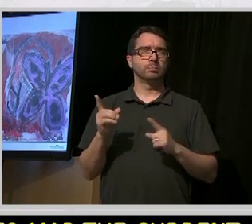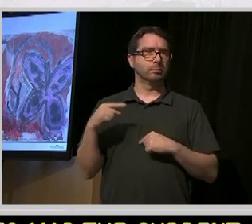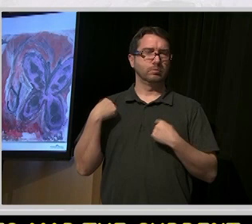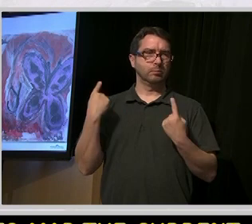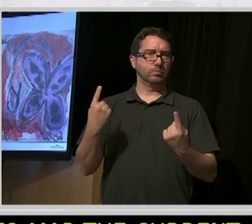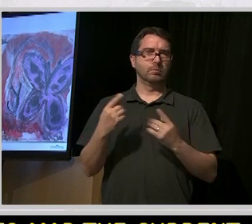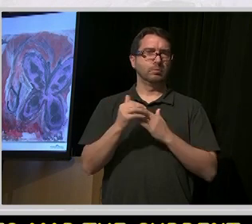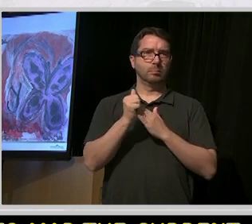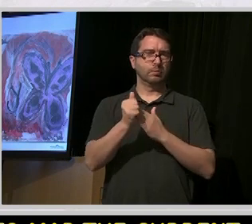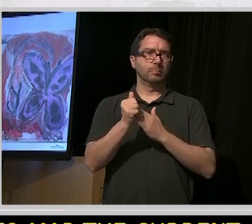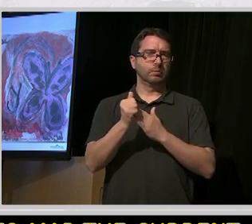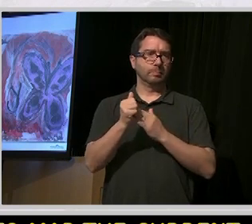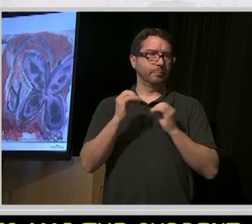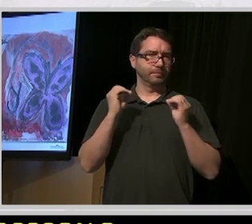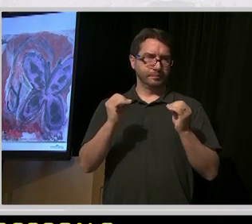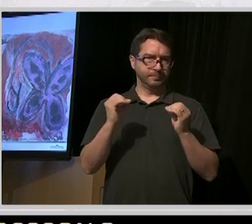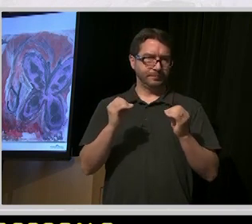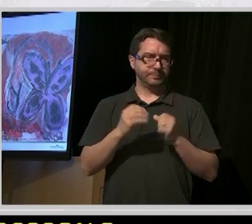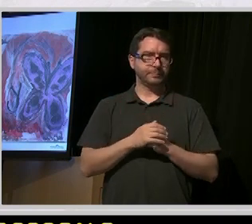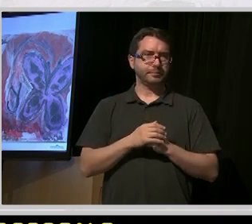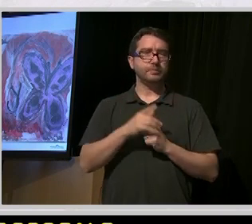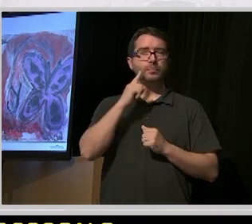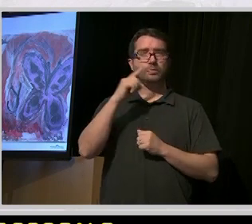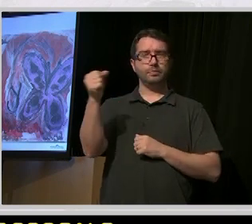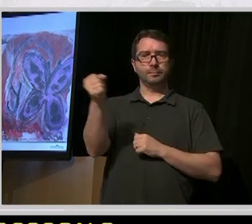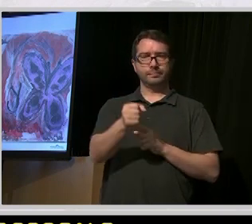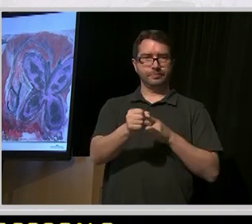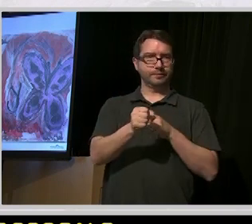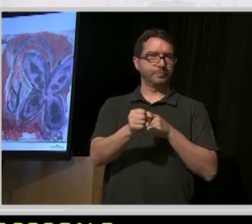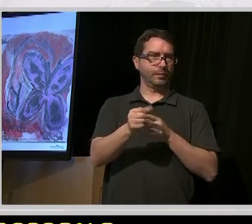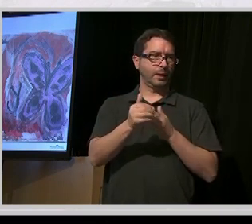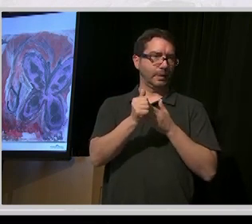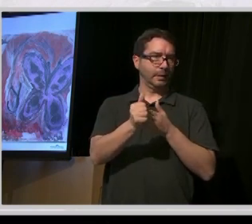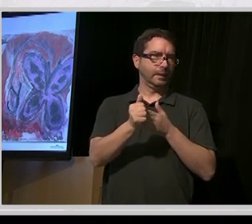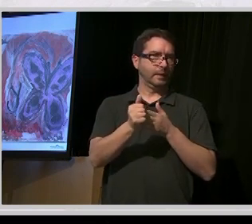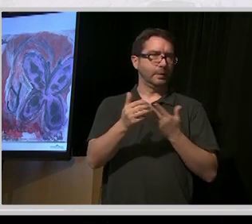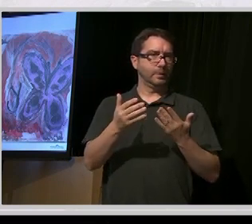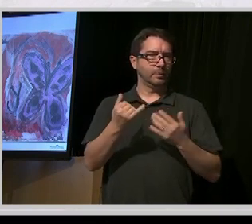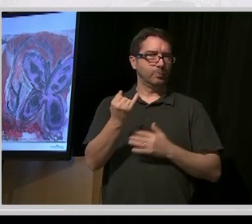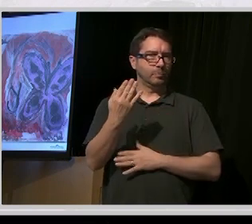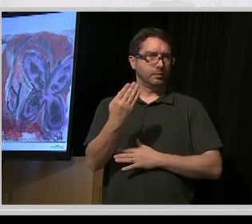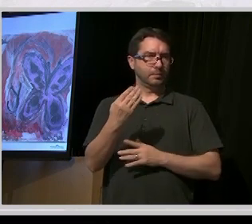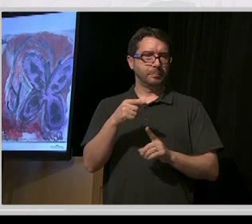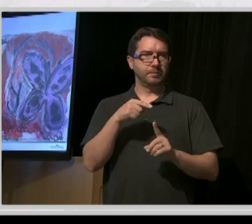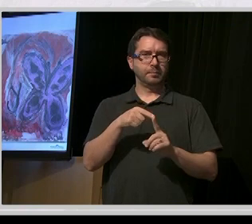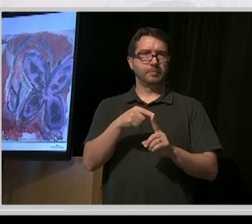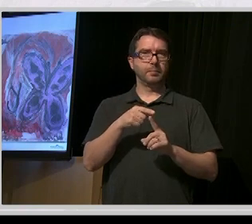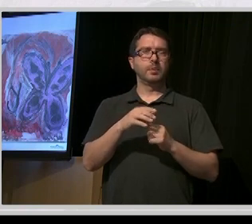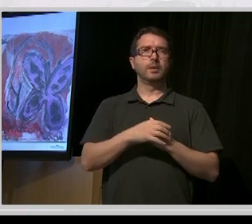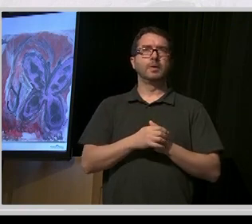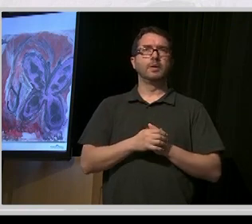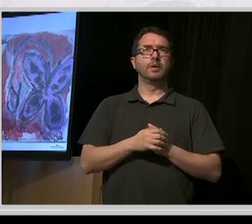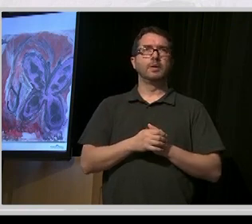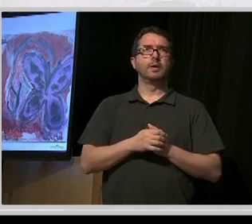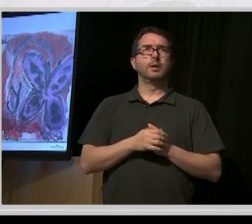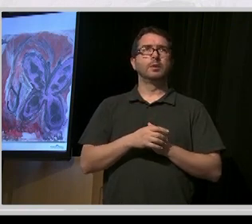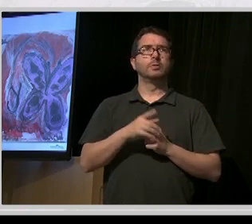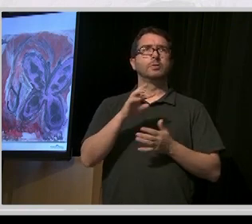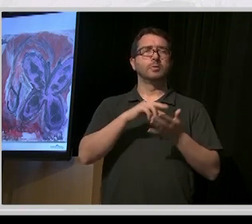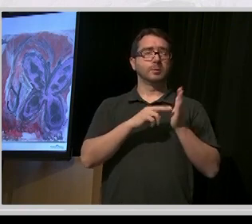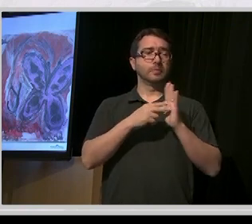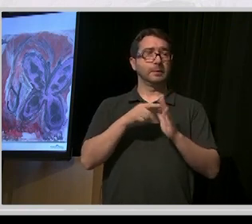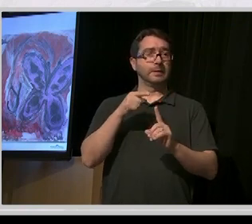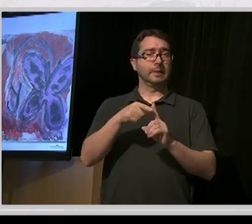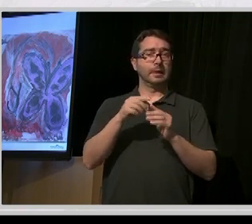this work. So we're actually creating a lead position, which then means that the disability support program can negotiate